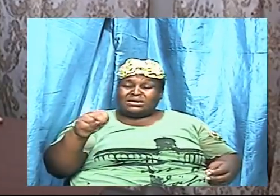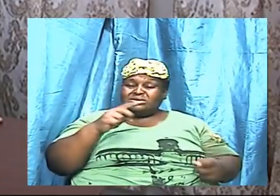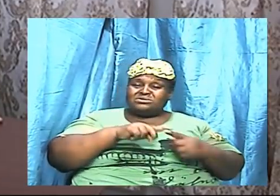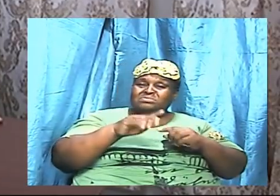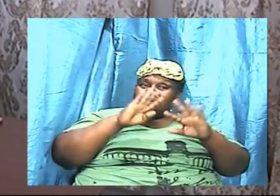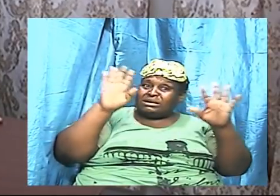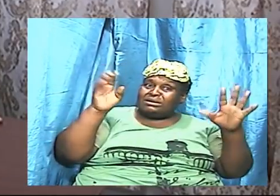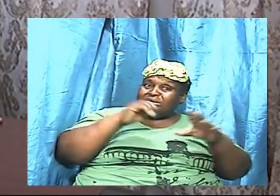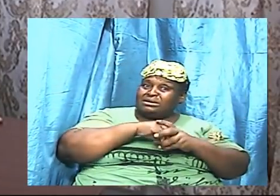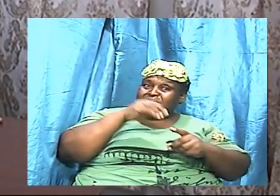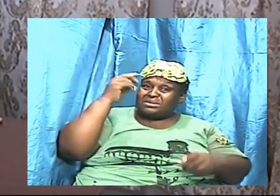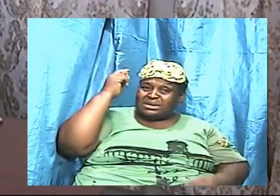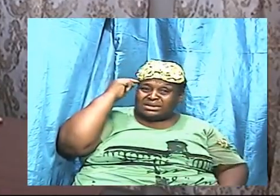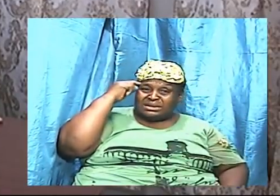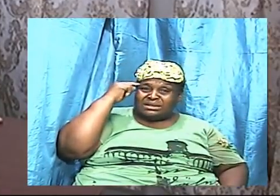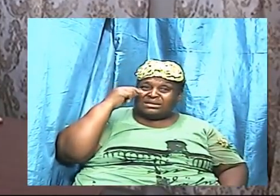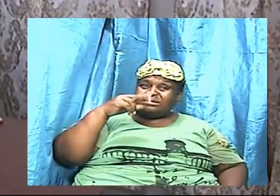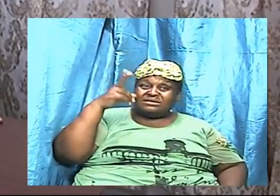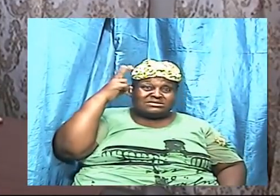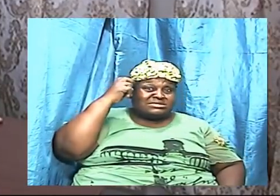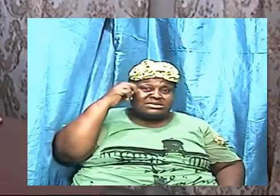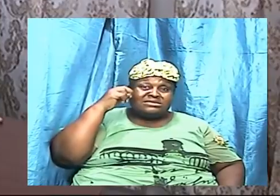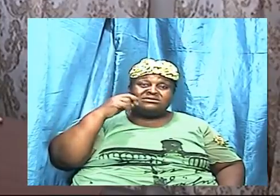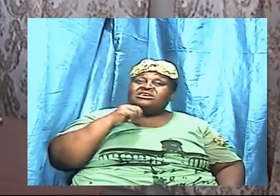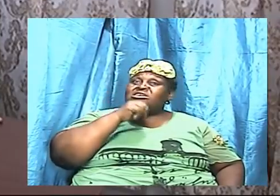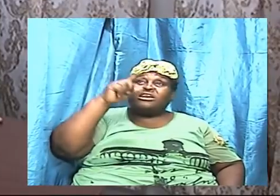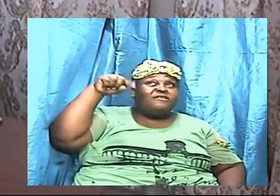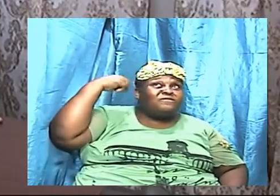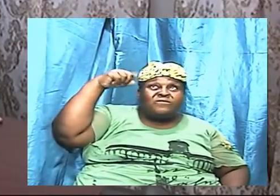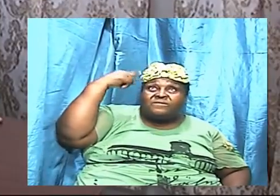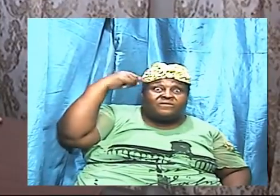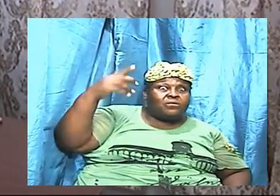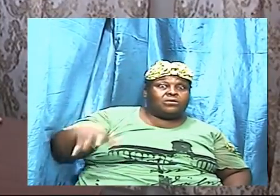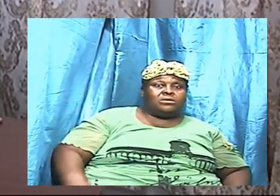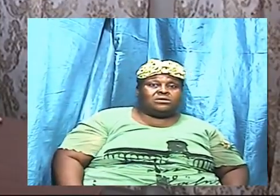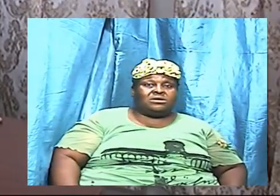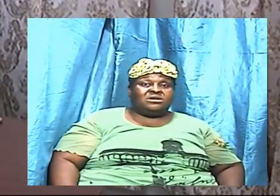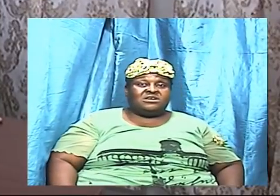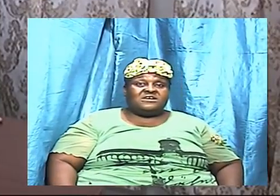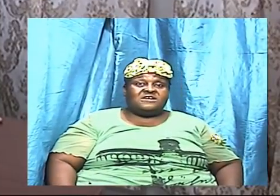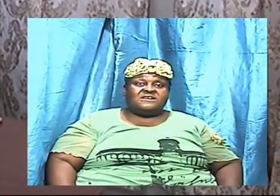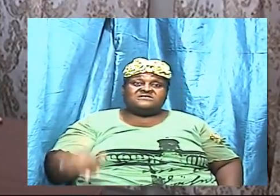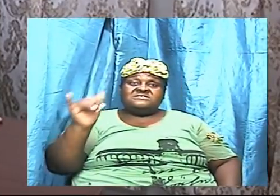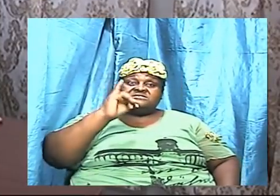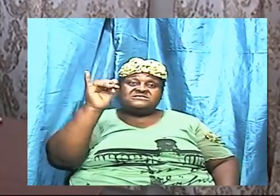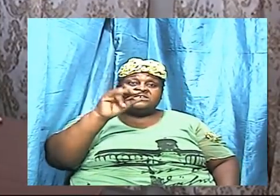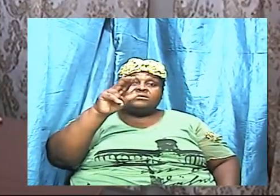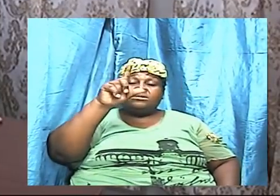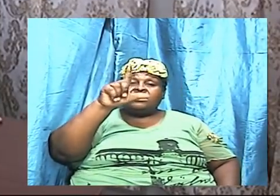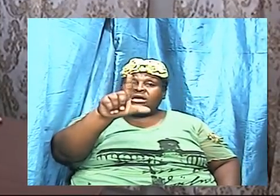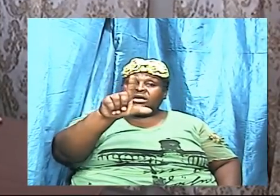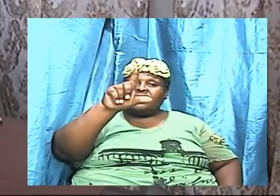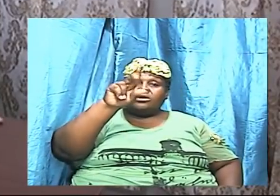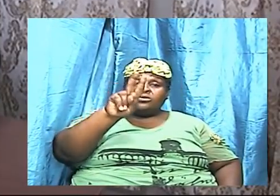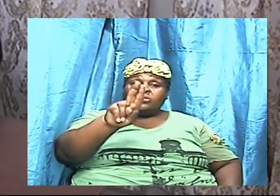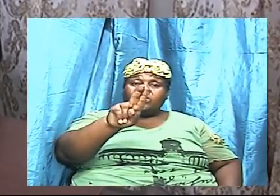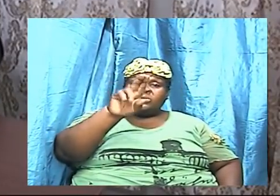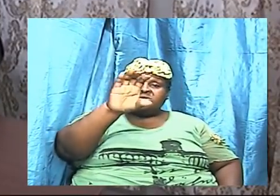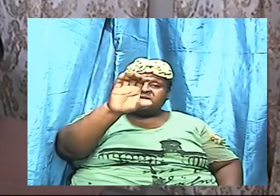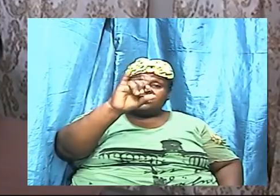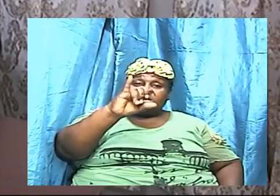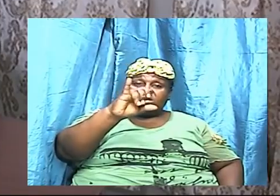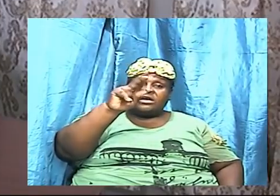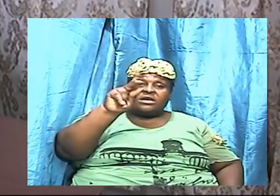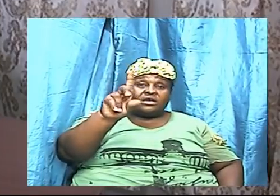that he is not a novice this is the same Lucifer who was son of the morning he